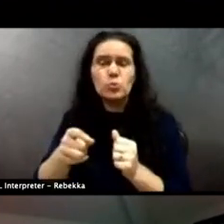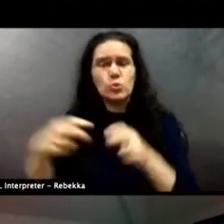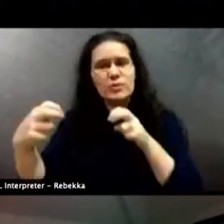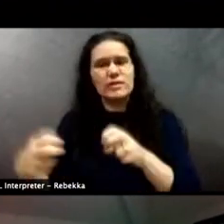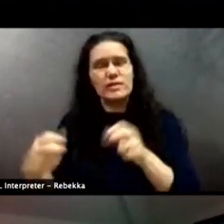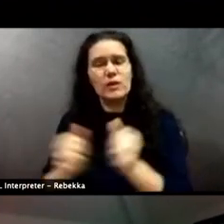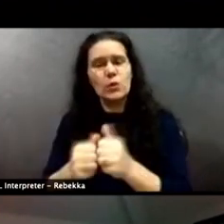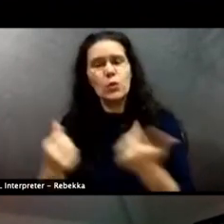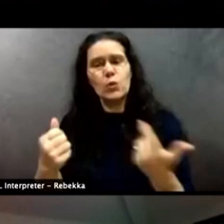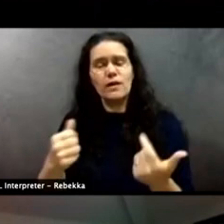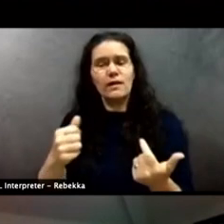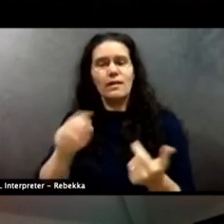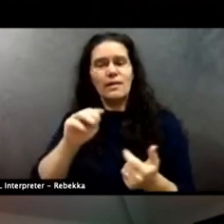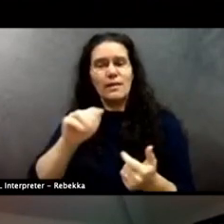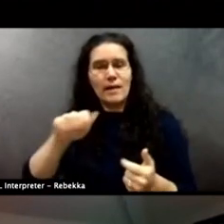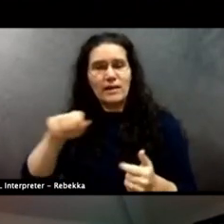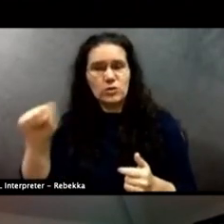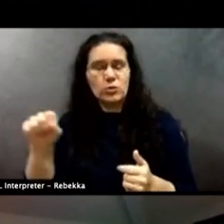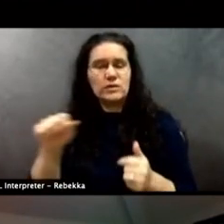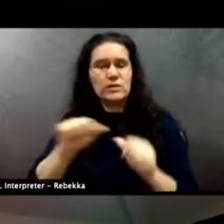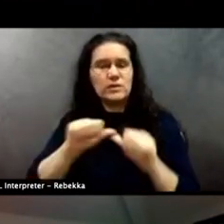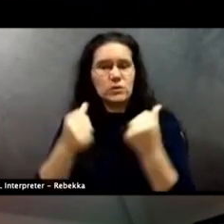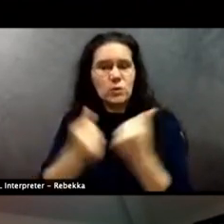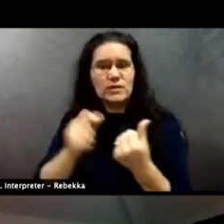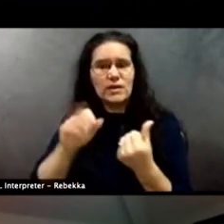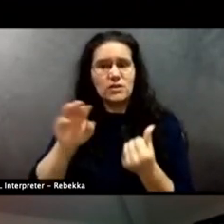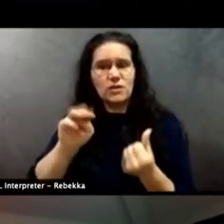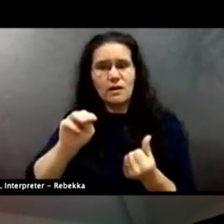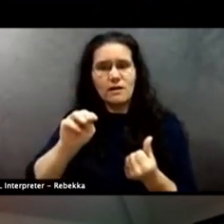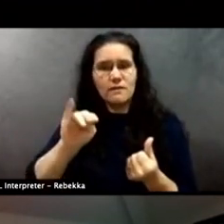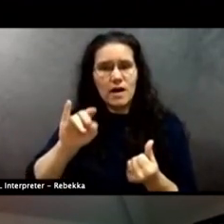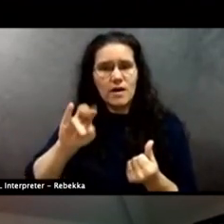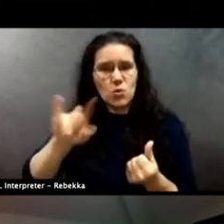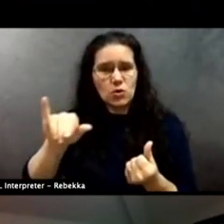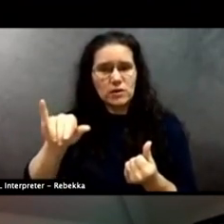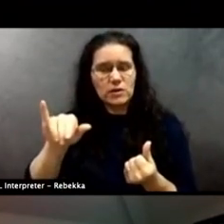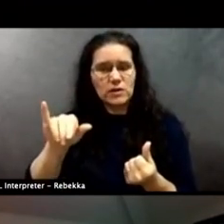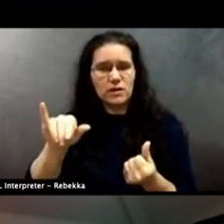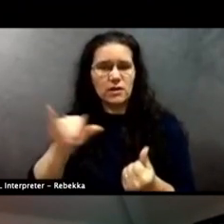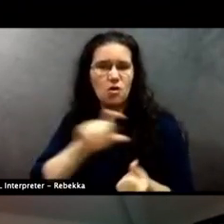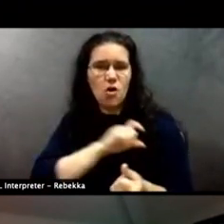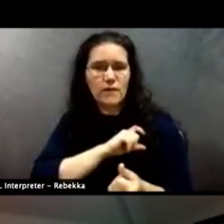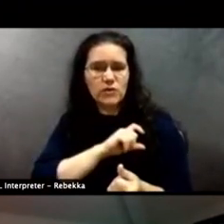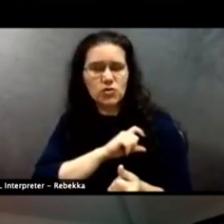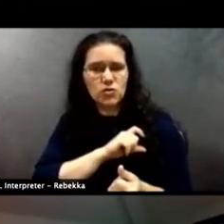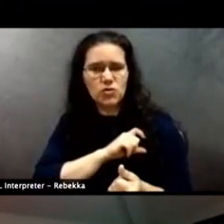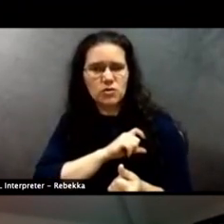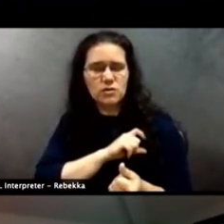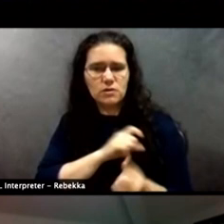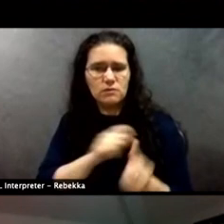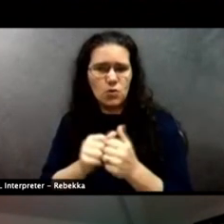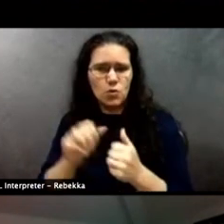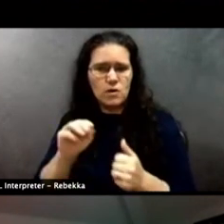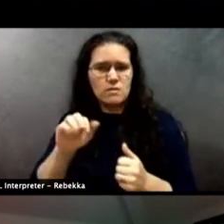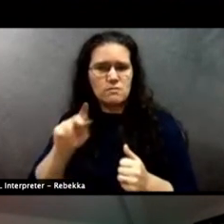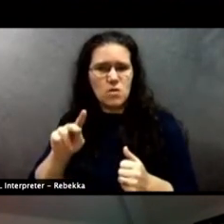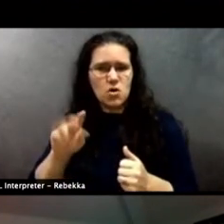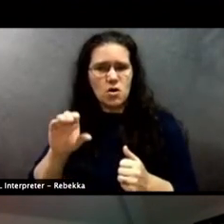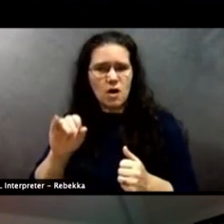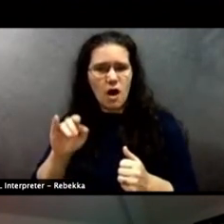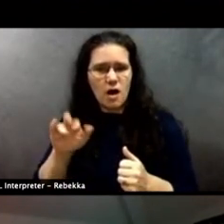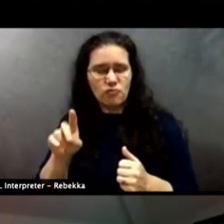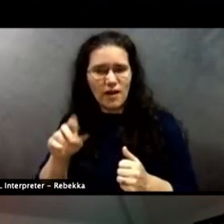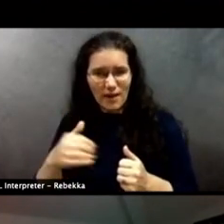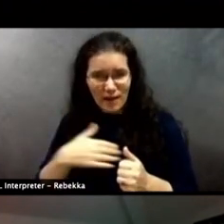Association of Minority Law Enforcement Officers, as well as Mark Conrad, and have a conversation among your brothers and sisters